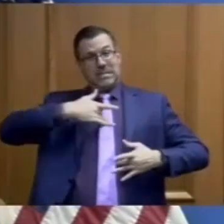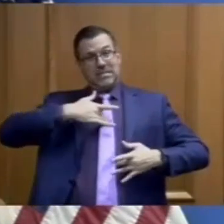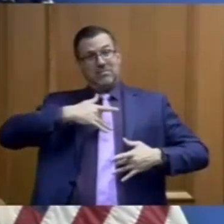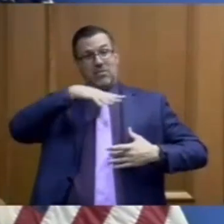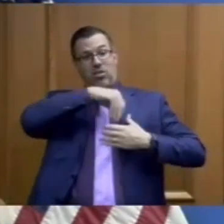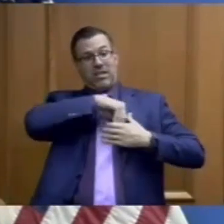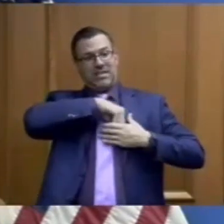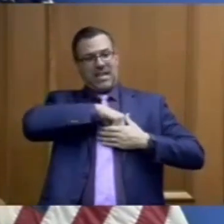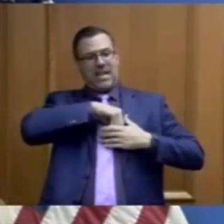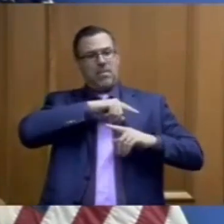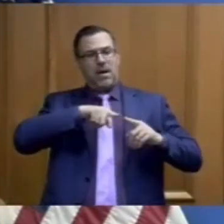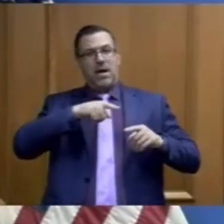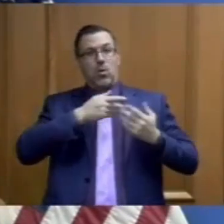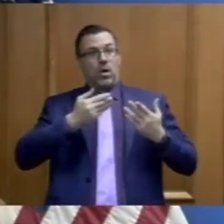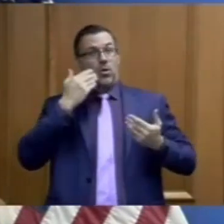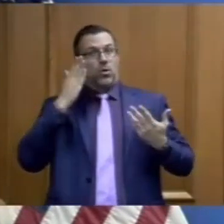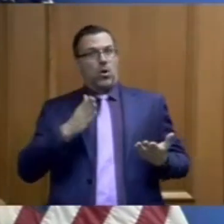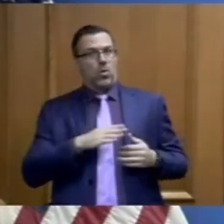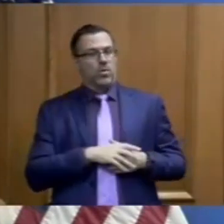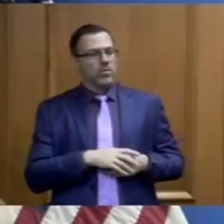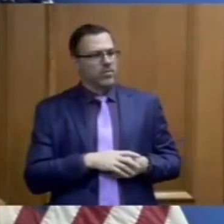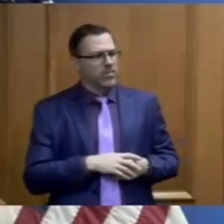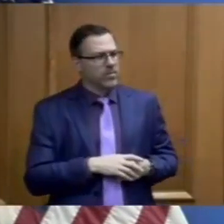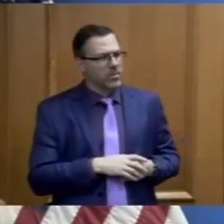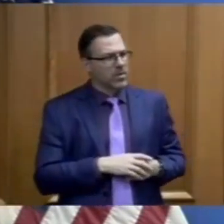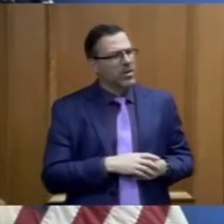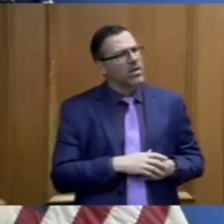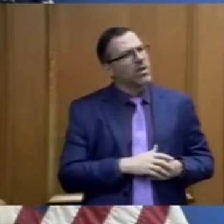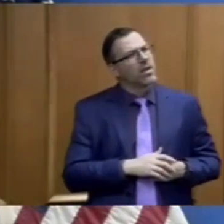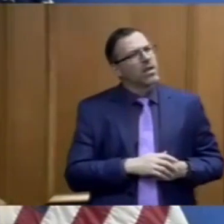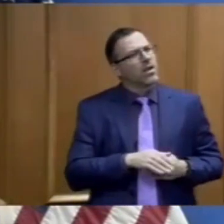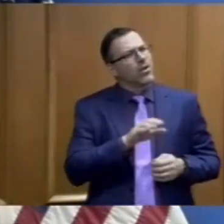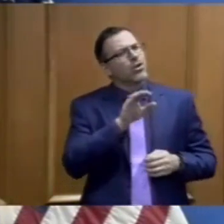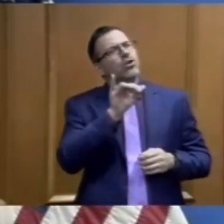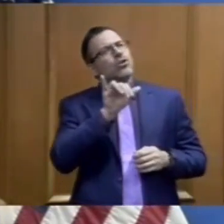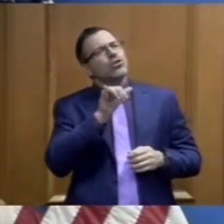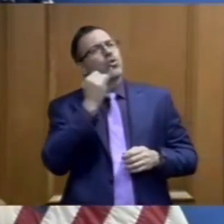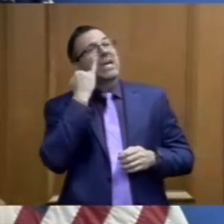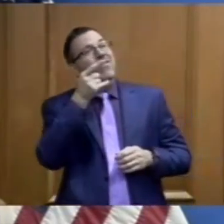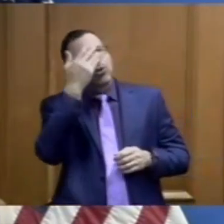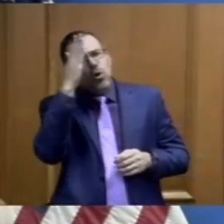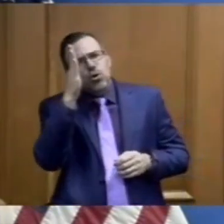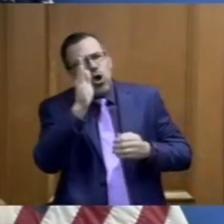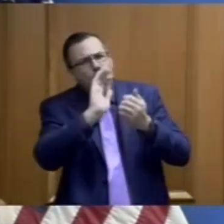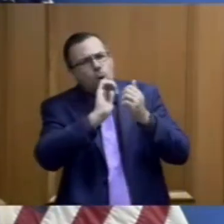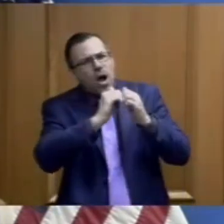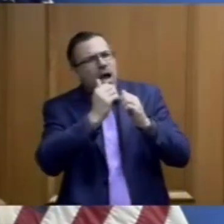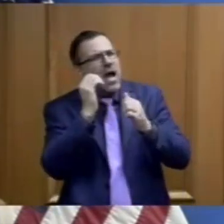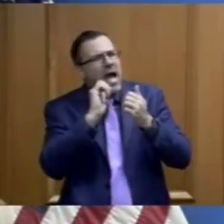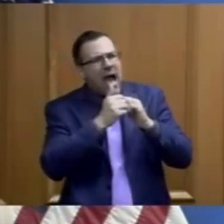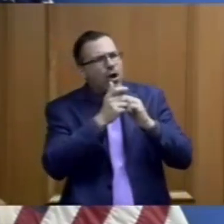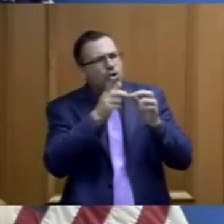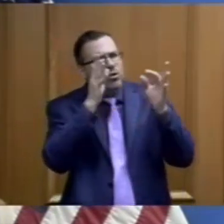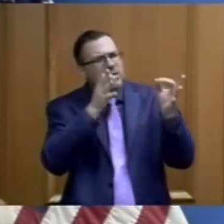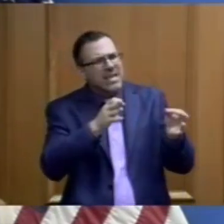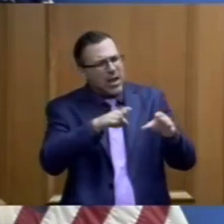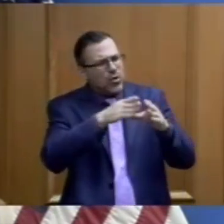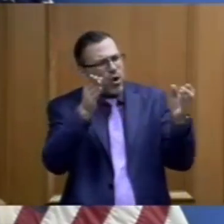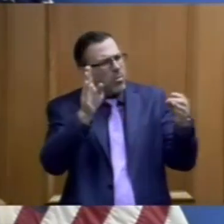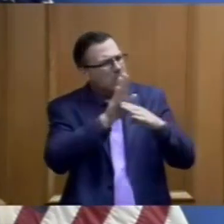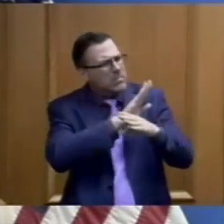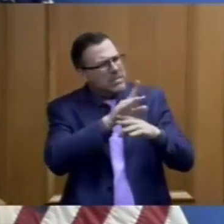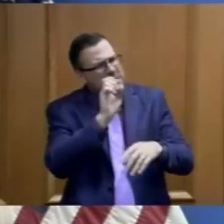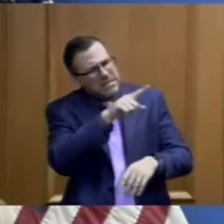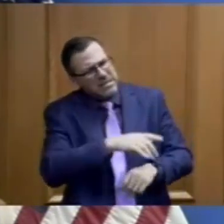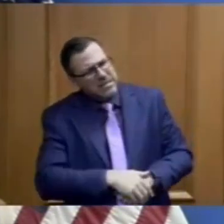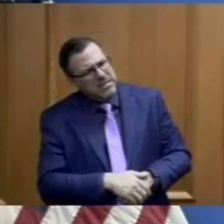How do you reconcile that with undoing mitigation efforts by reopening the economy? Dr. we know that with broad